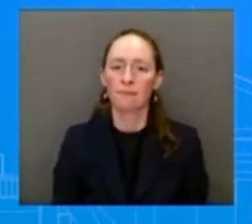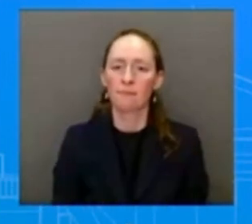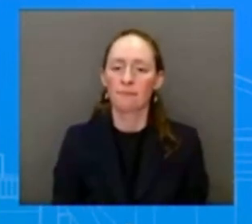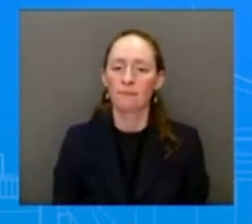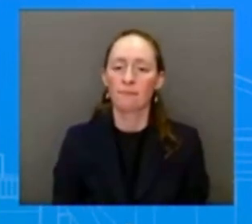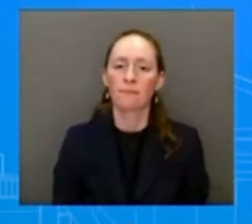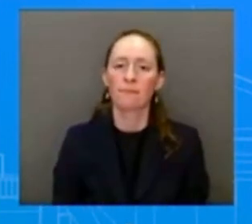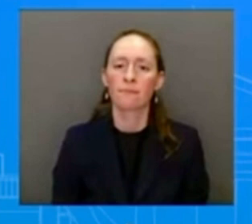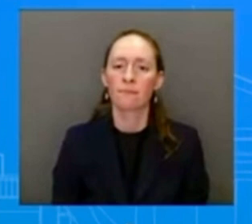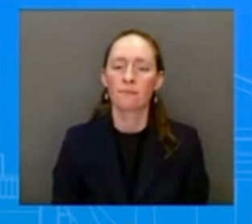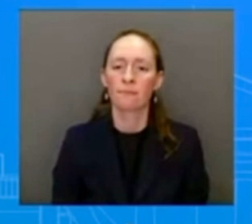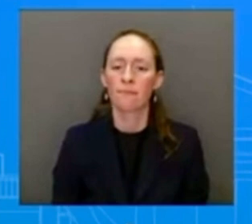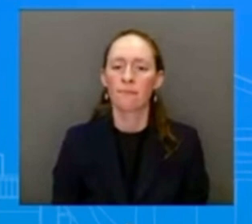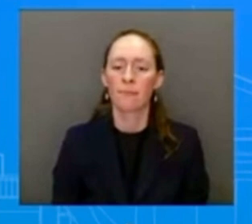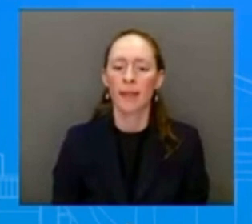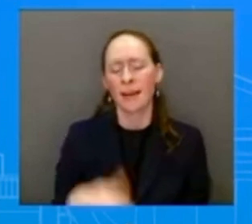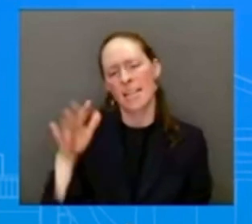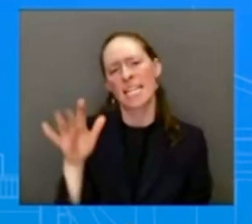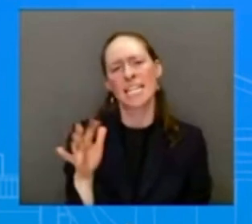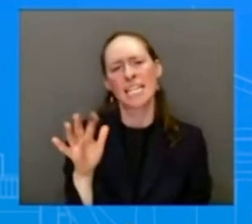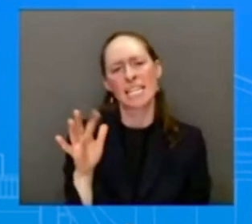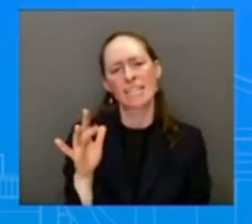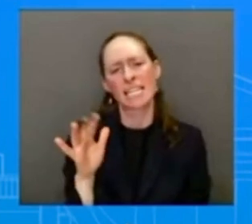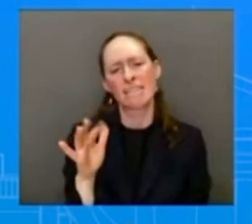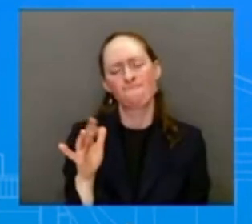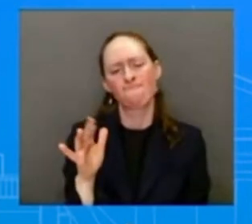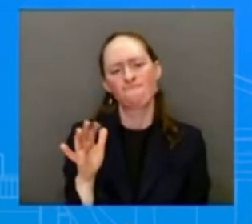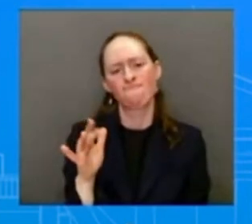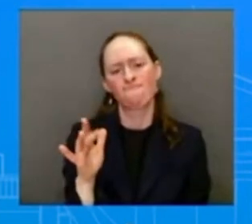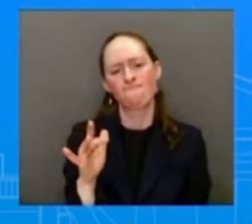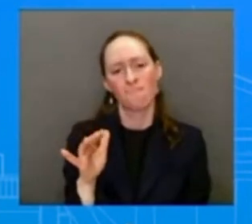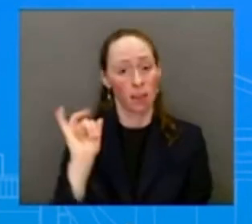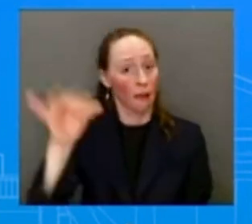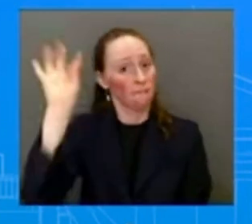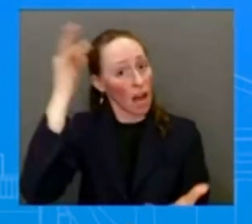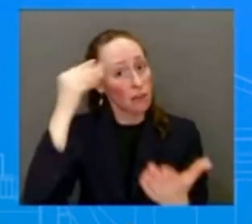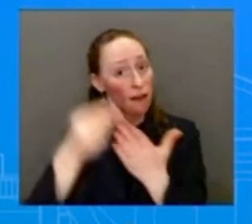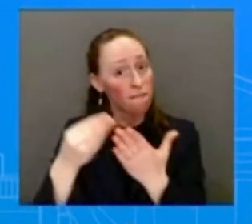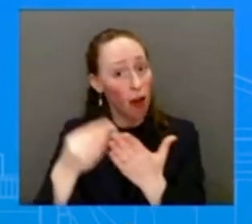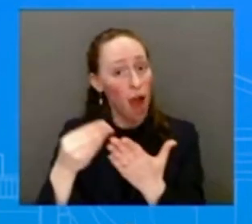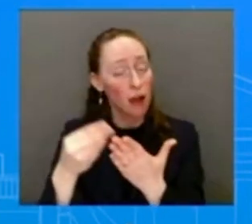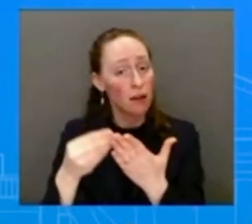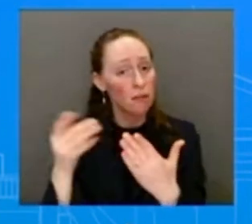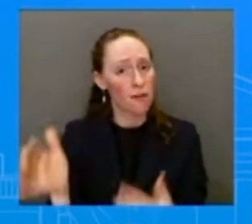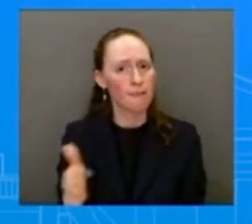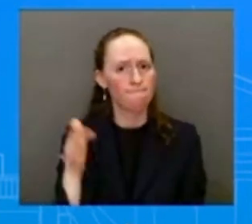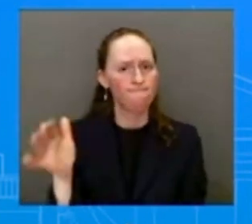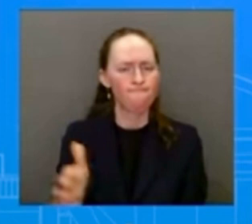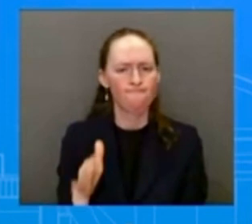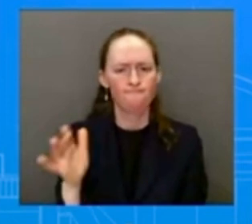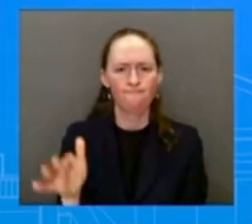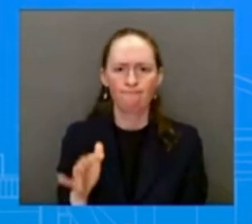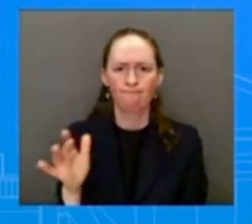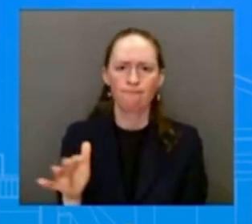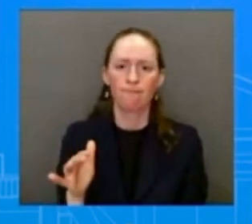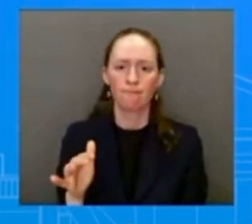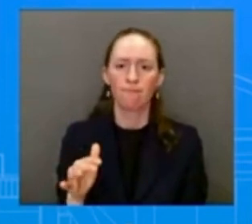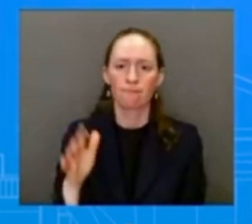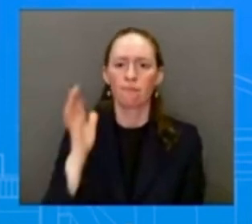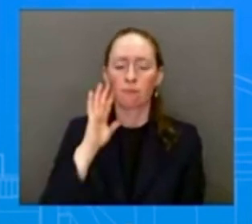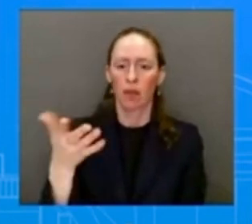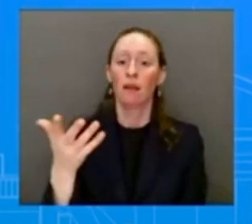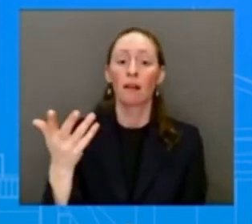that available to those infected individuals will go to counties like Carroll, Humphreys, Monroe, and Sharkey.